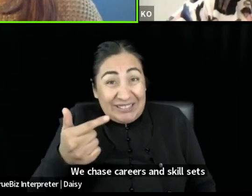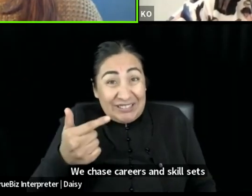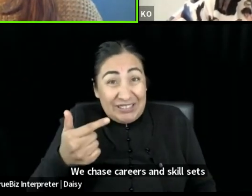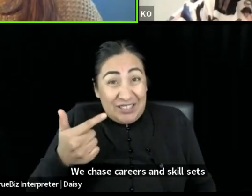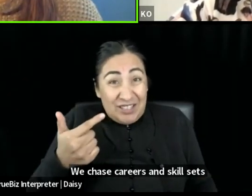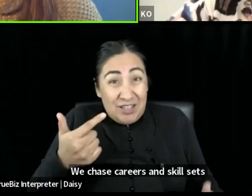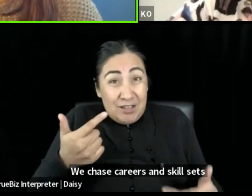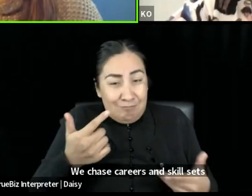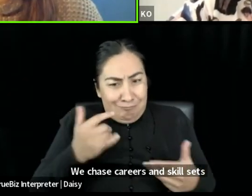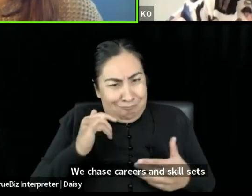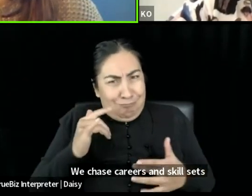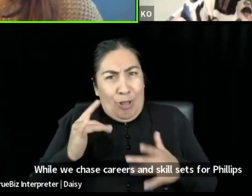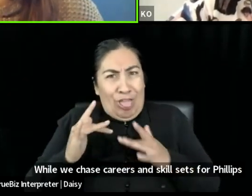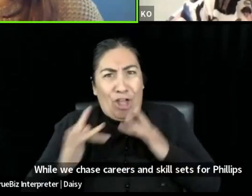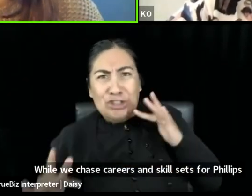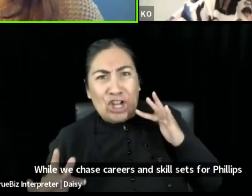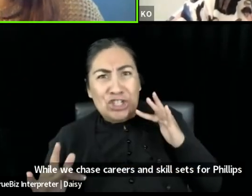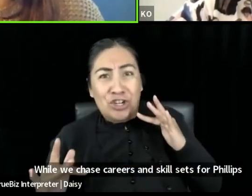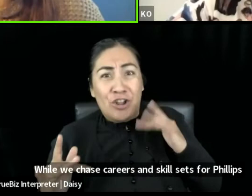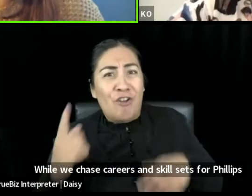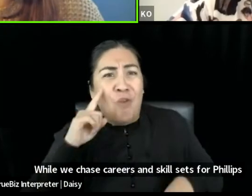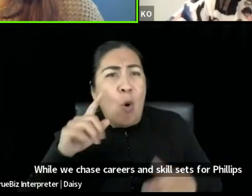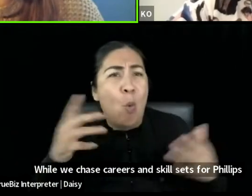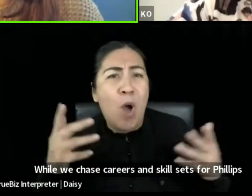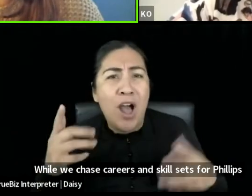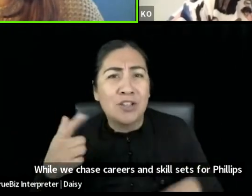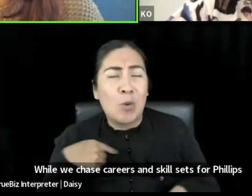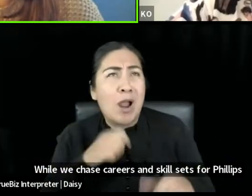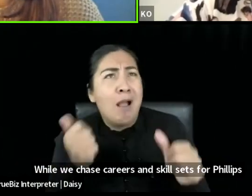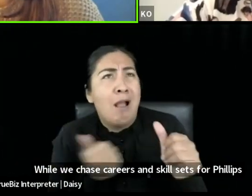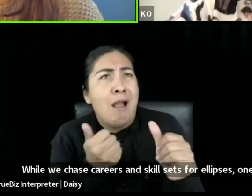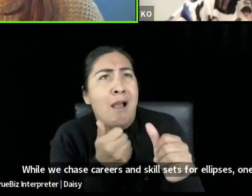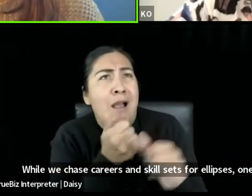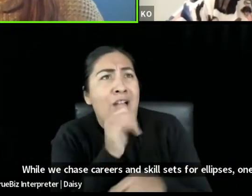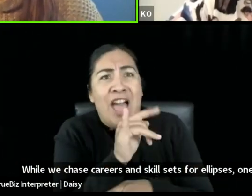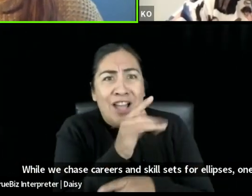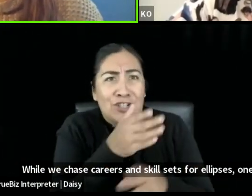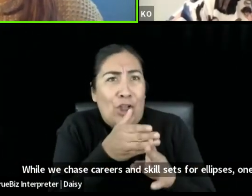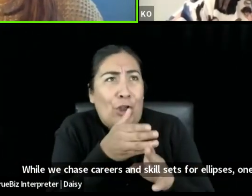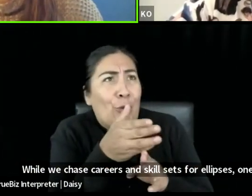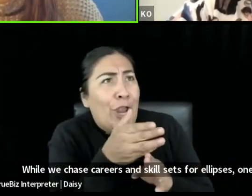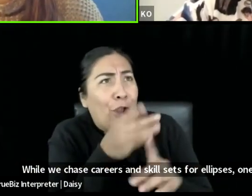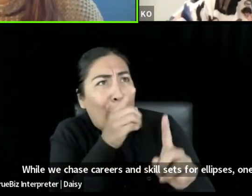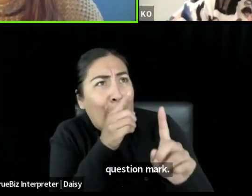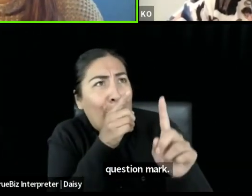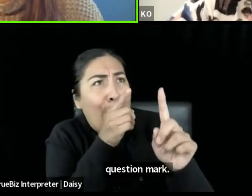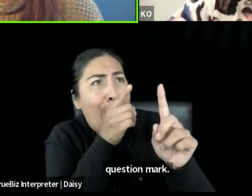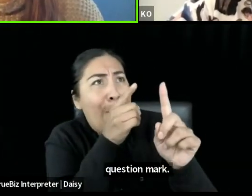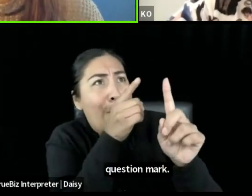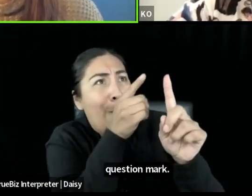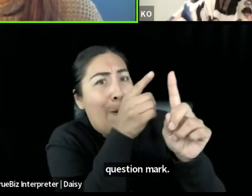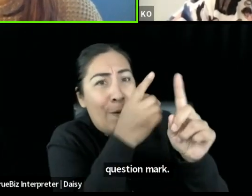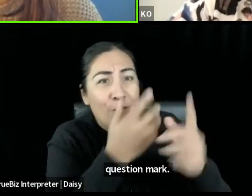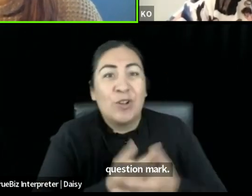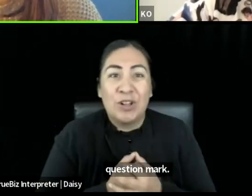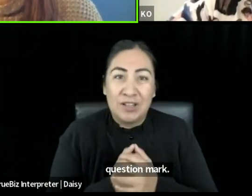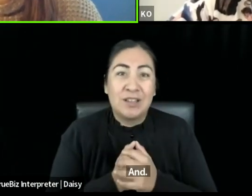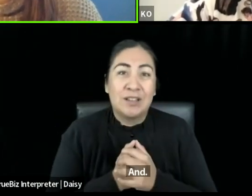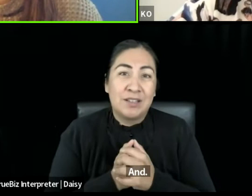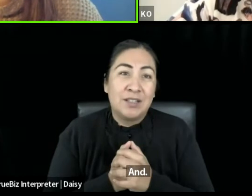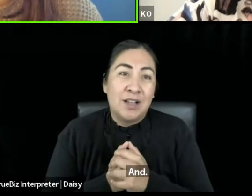ellipses. What question mark? And, um, so moved